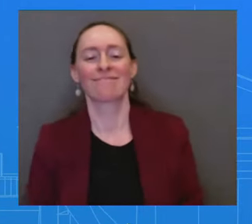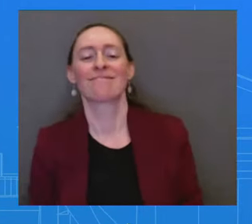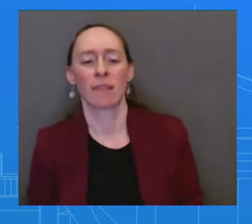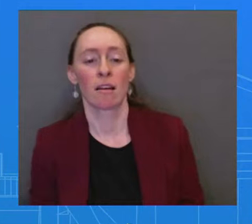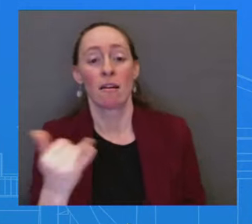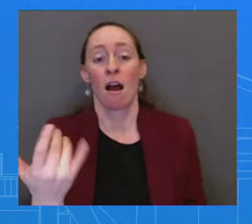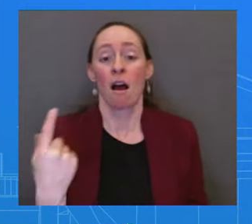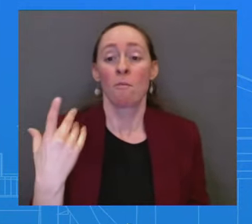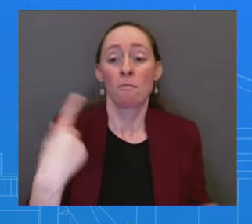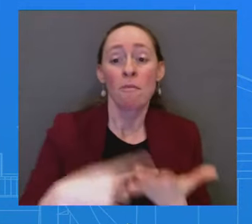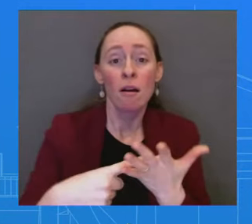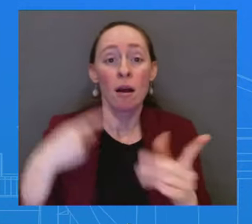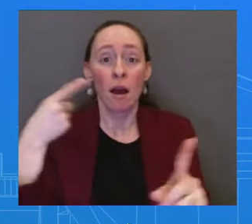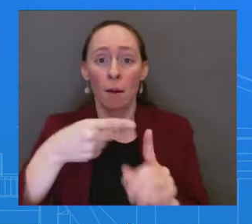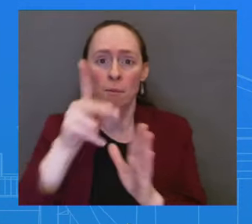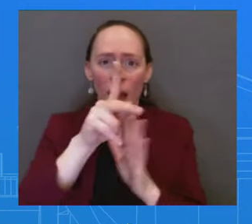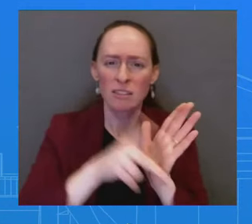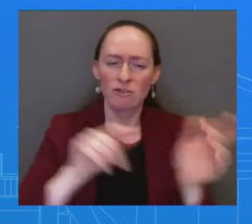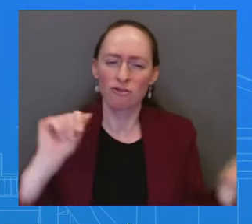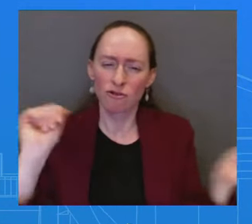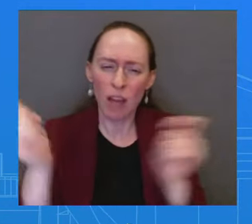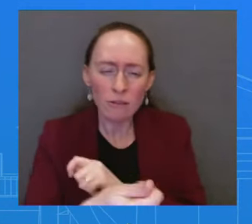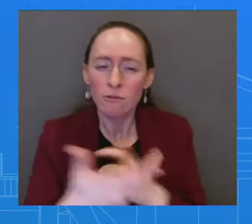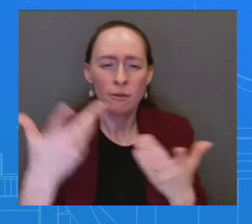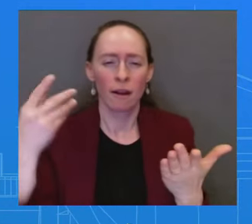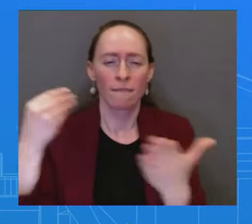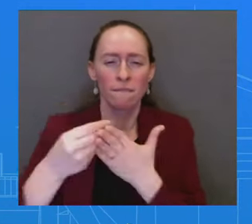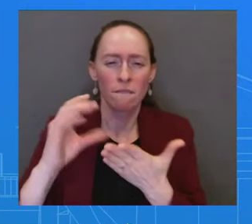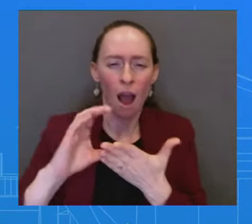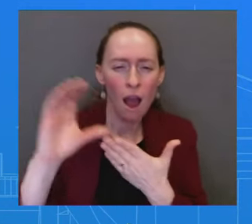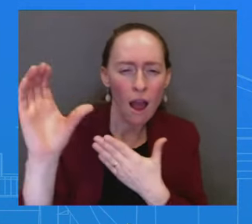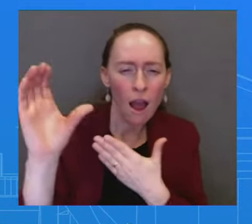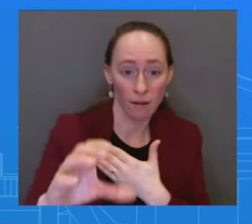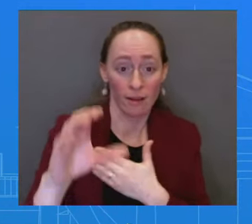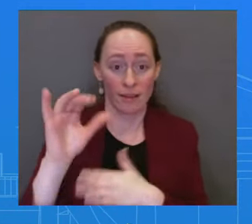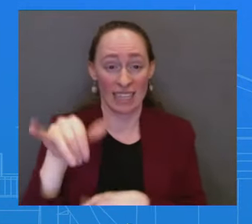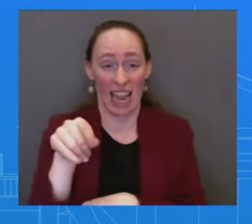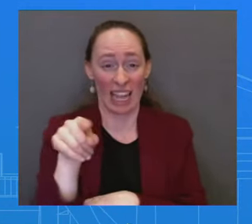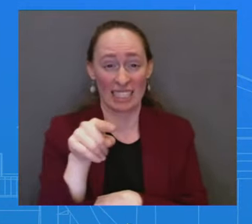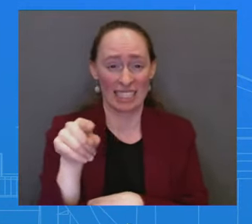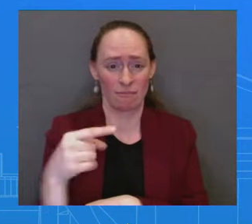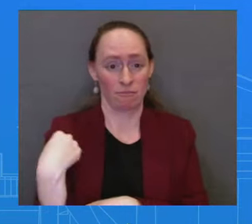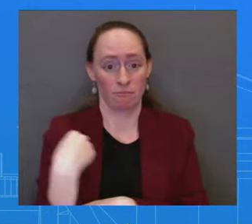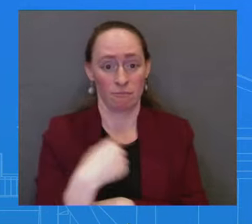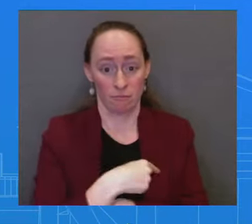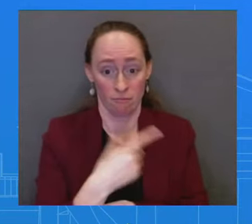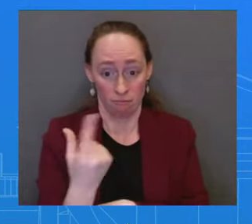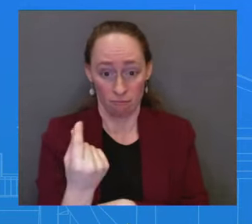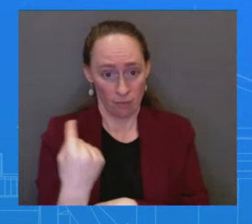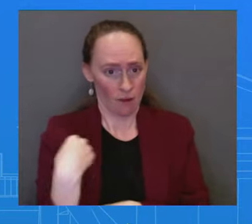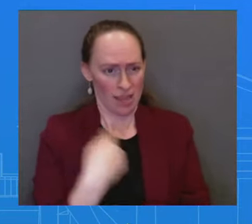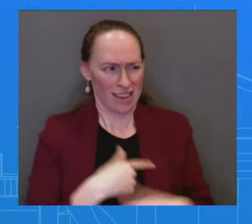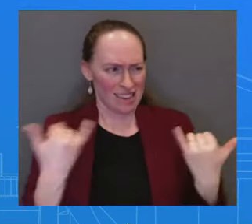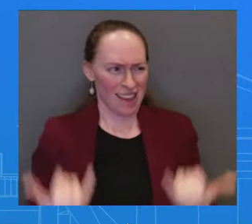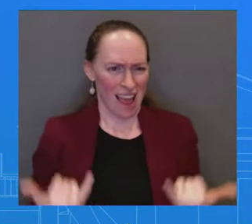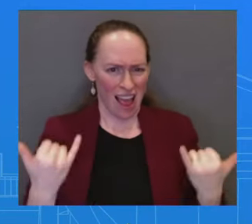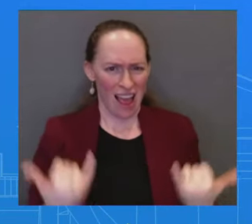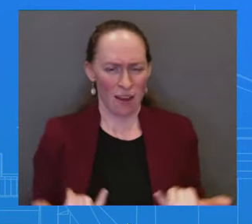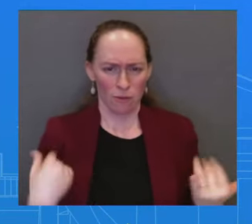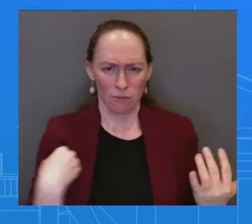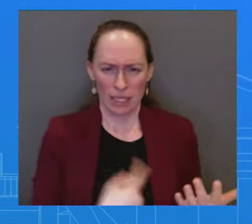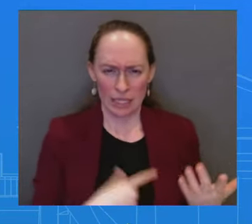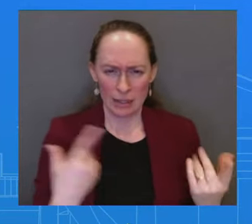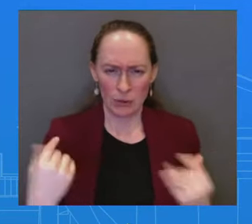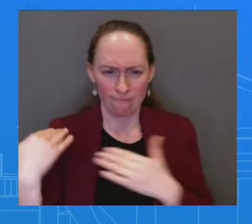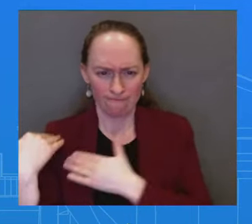funding as well. What are we going to do to give the resources that are needed to deal with what's going on at the border? I'm just going to stick it to there. Keep it to there. Go ahead,